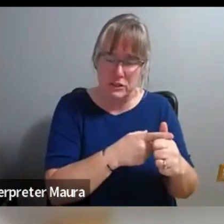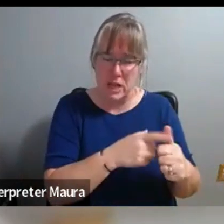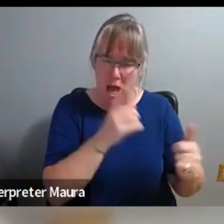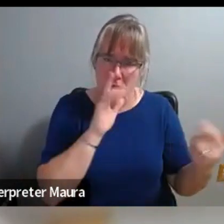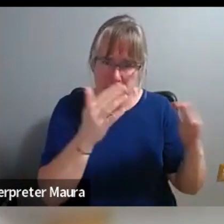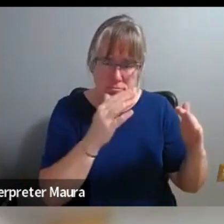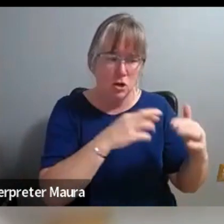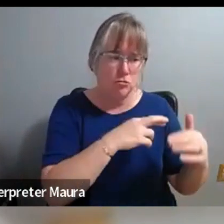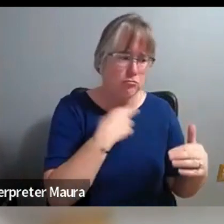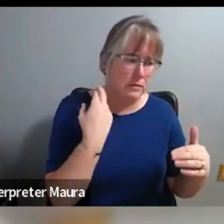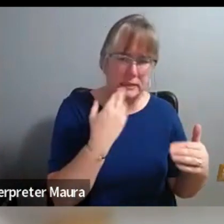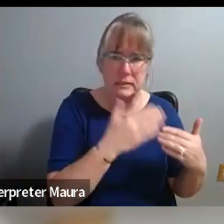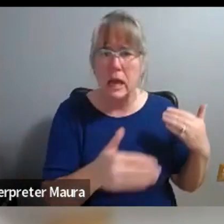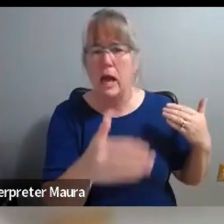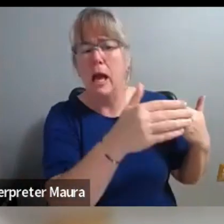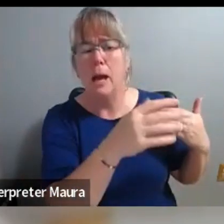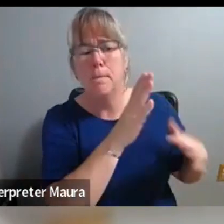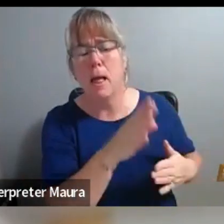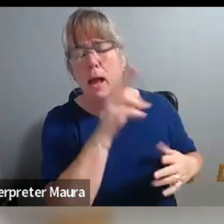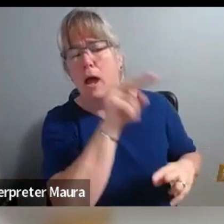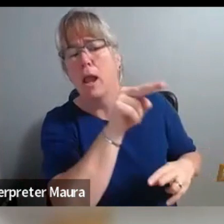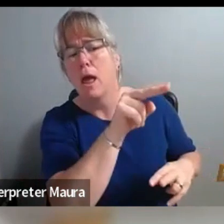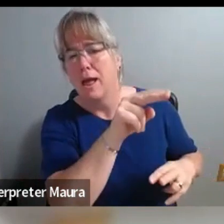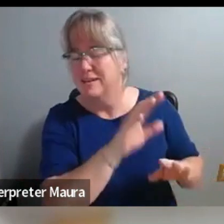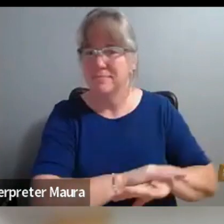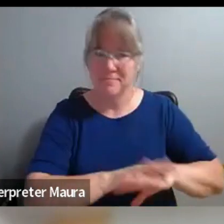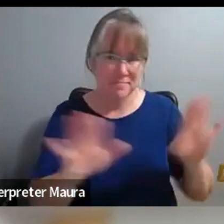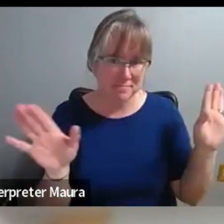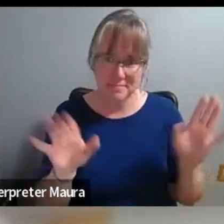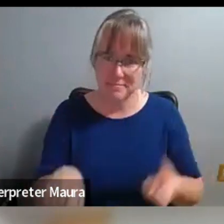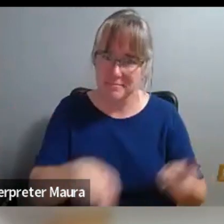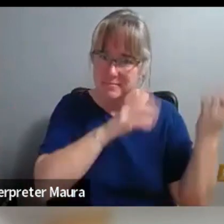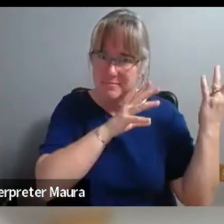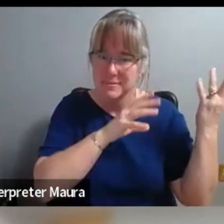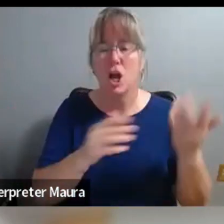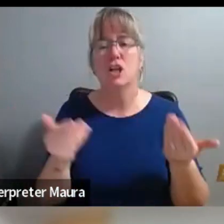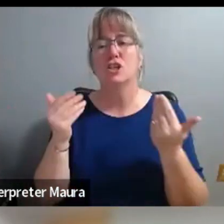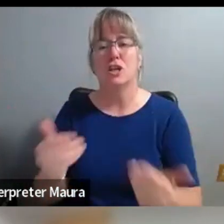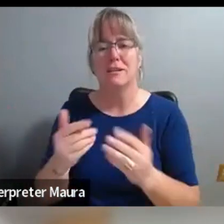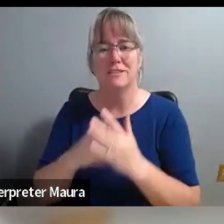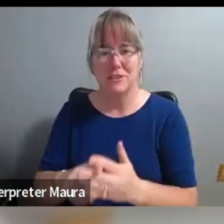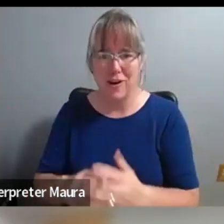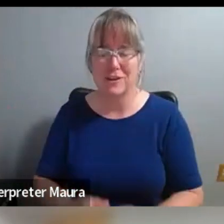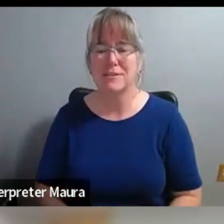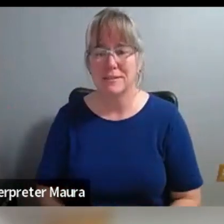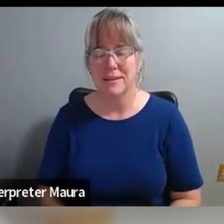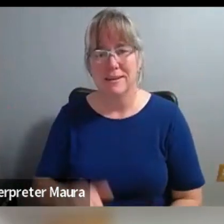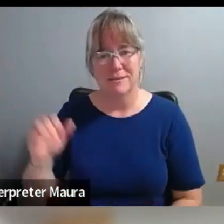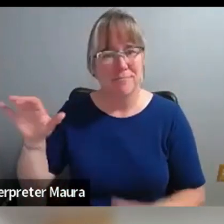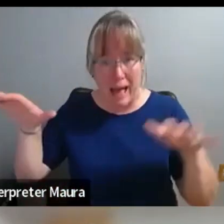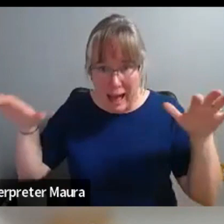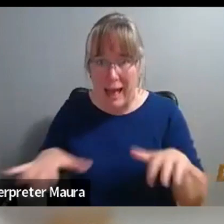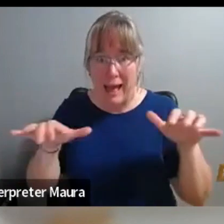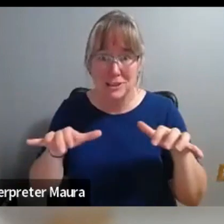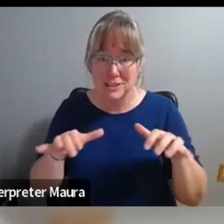you know, miles ahead and planning for those, um, just starting, you know, like action is better than